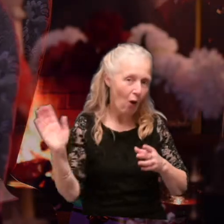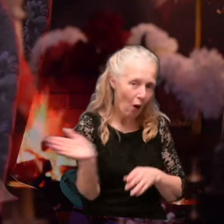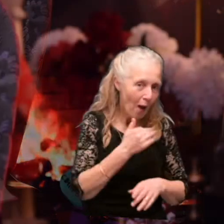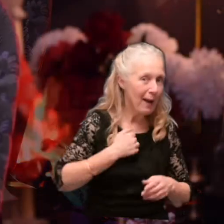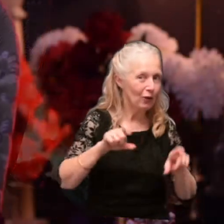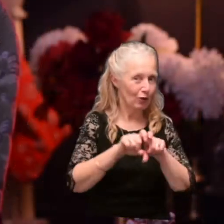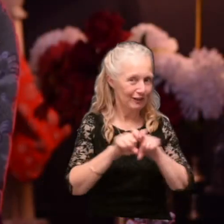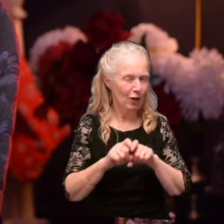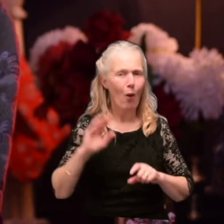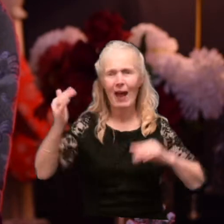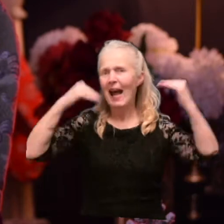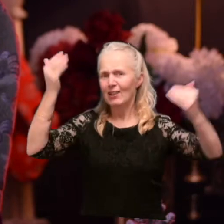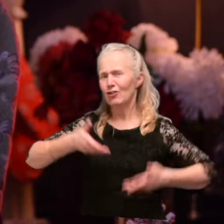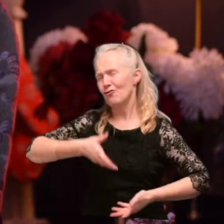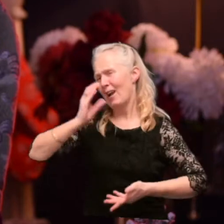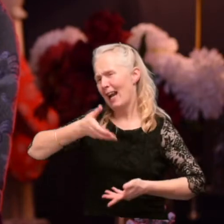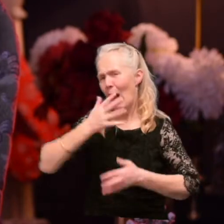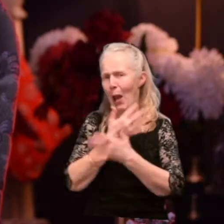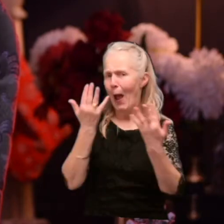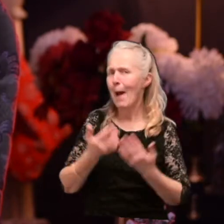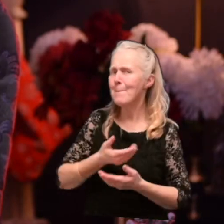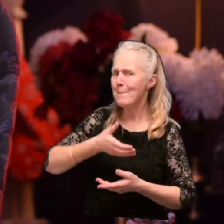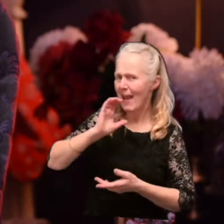All of the adults drink a lot of beer and Prosecco.